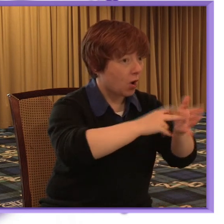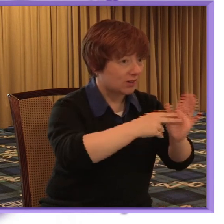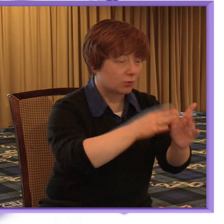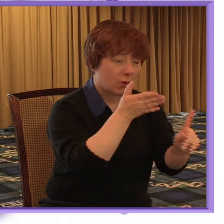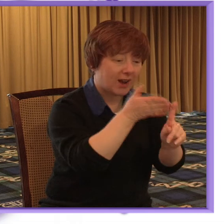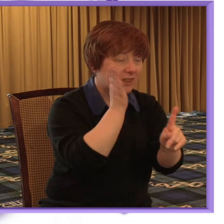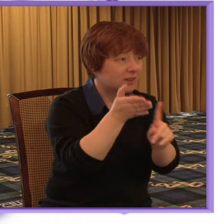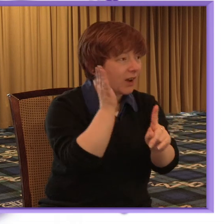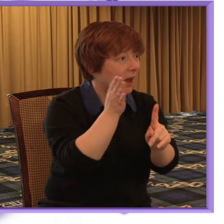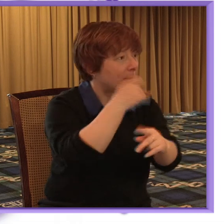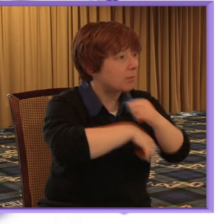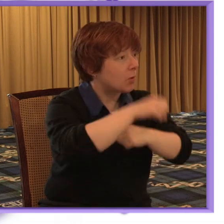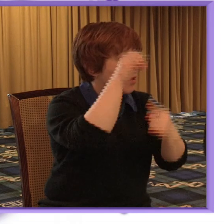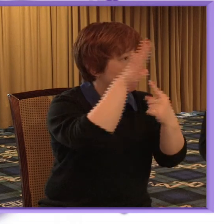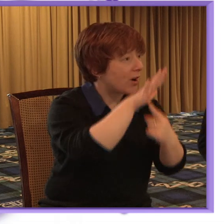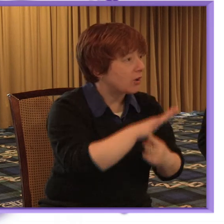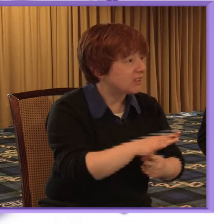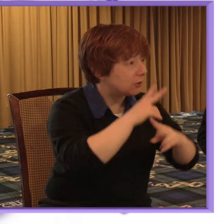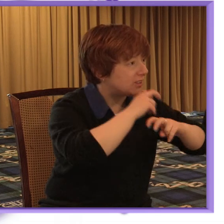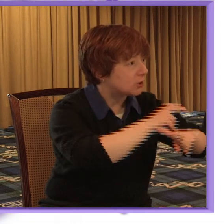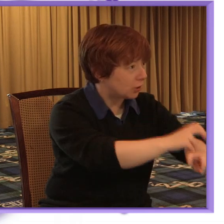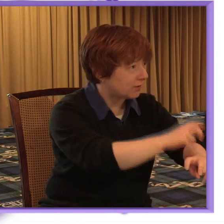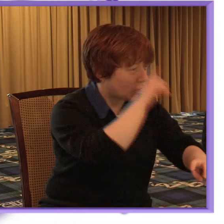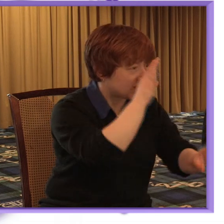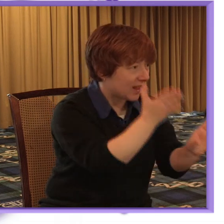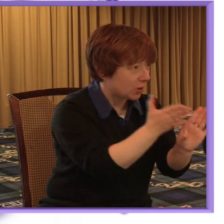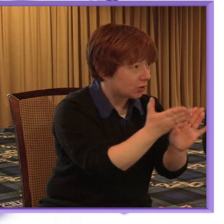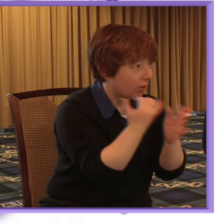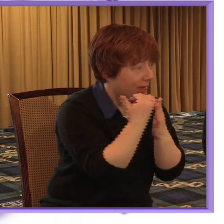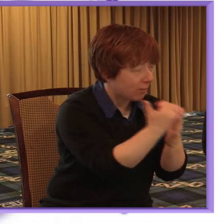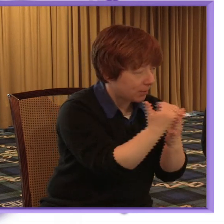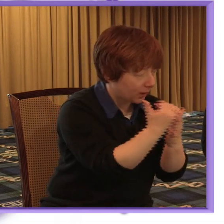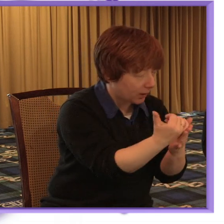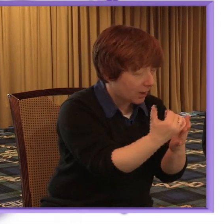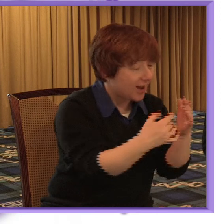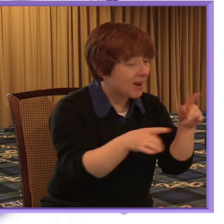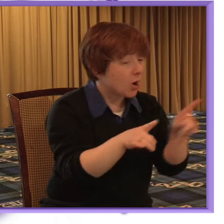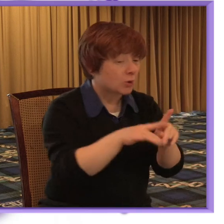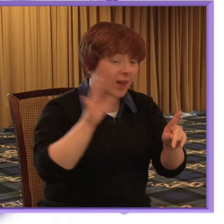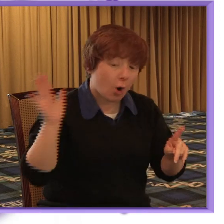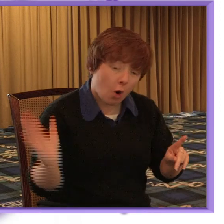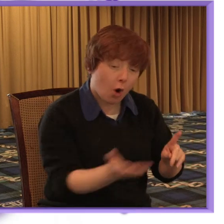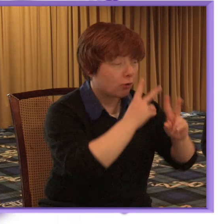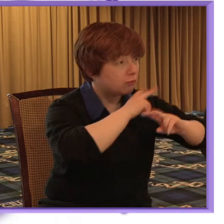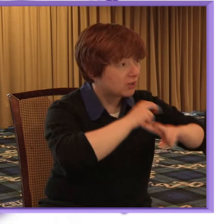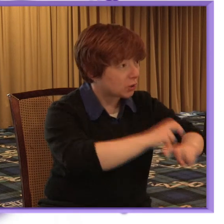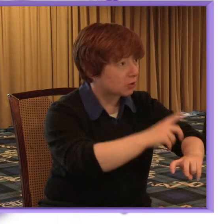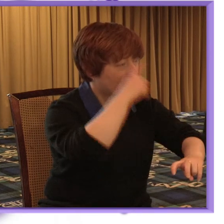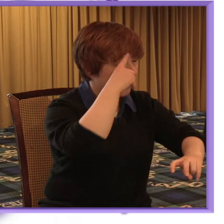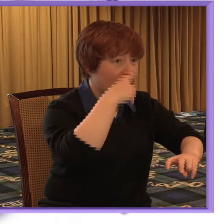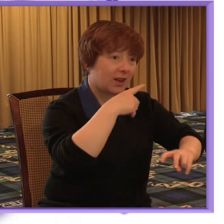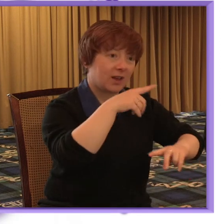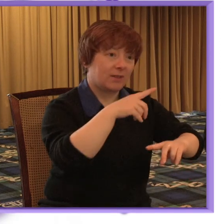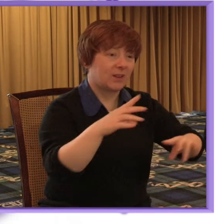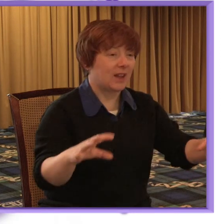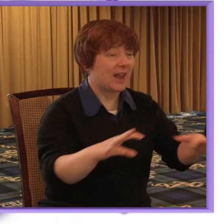areas of research and psychological therapies and that all research should recognize and consider the impact of interdependencies